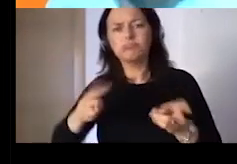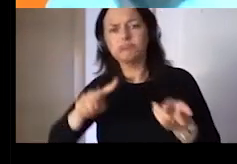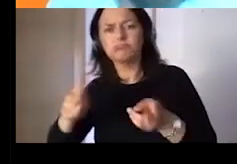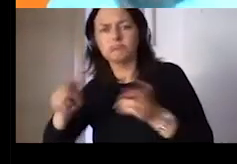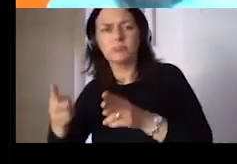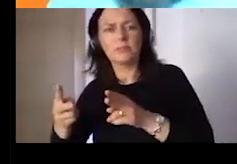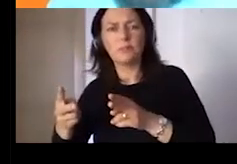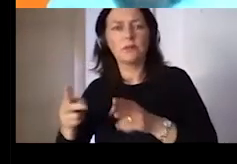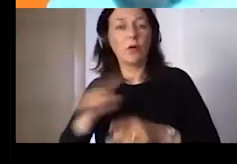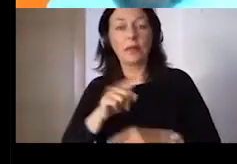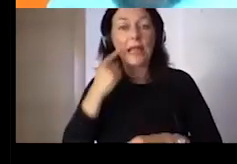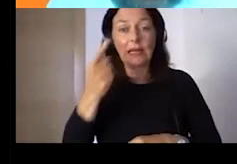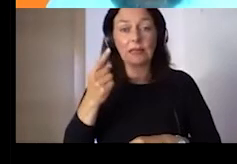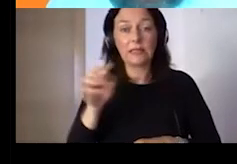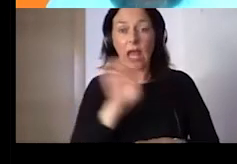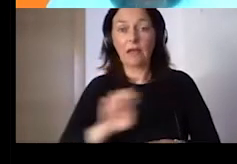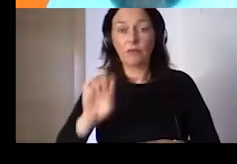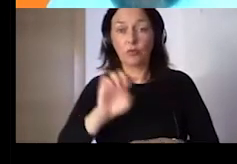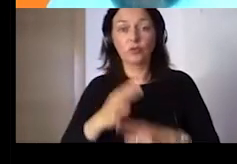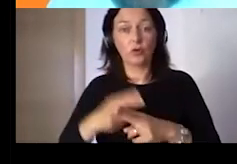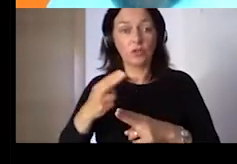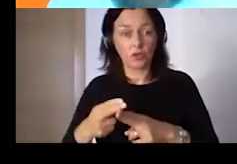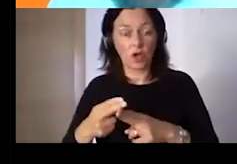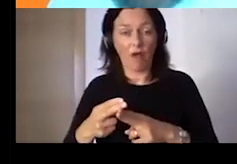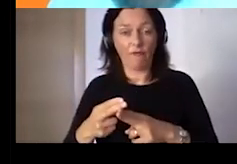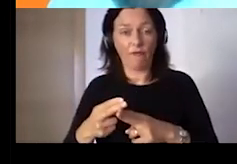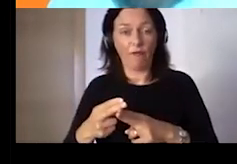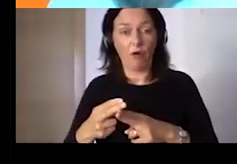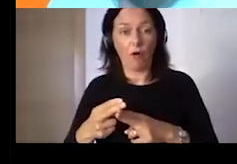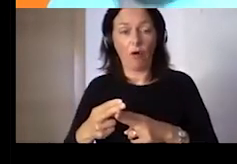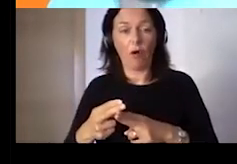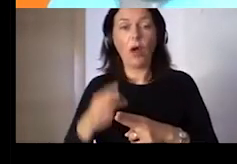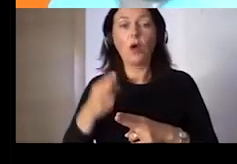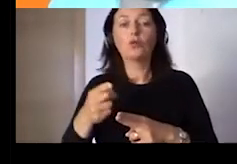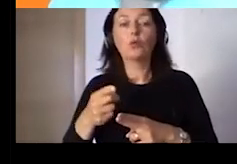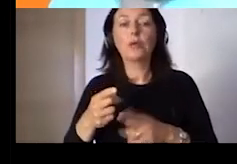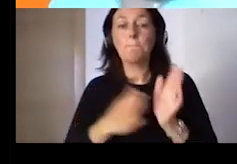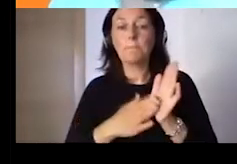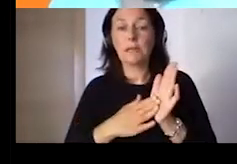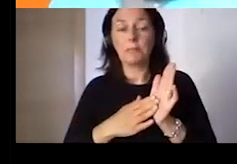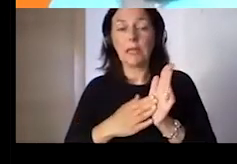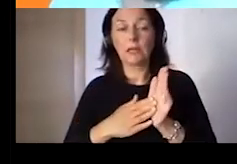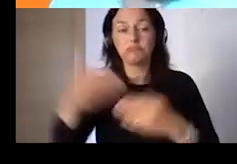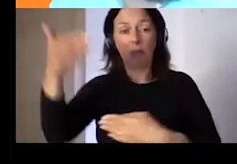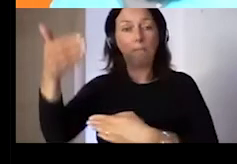This is an example of the platform that we are using and that now in